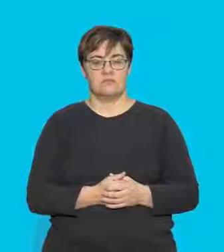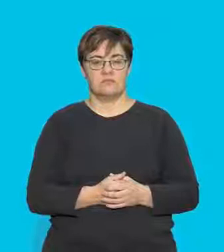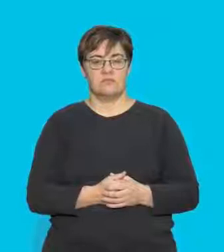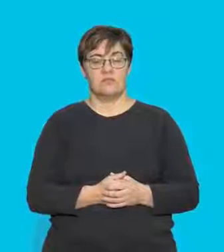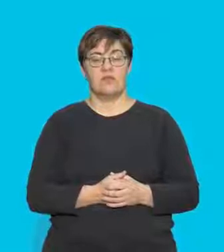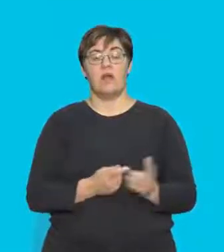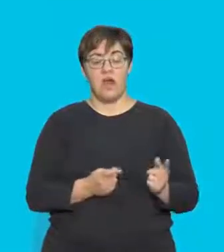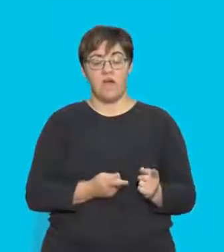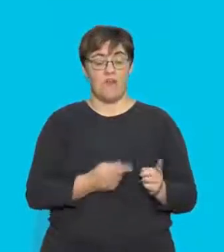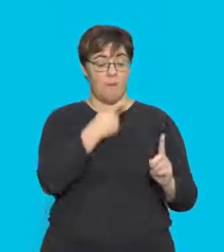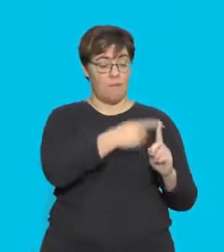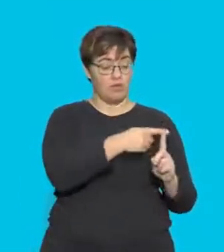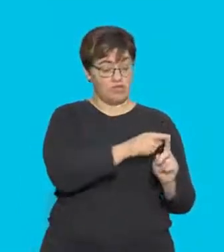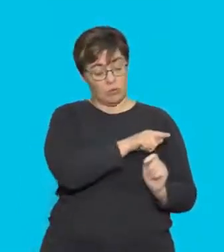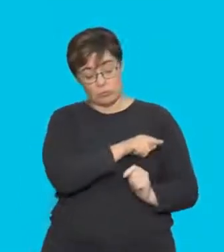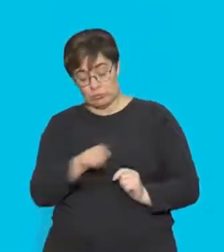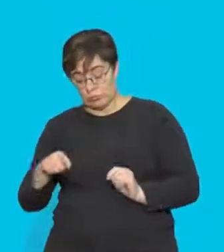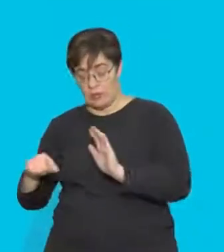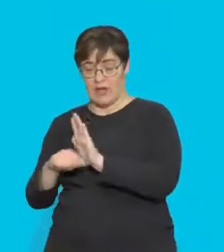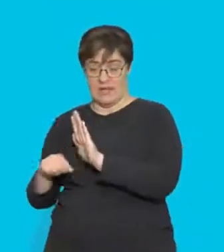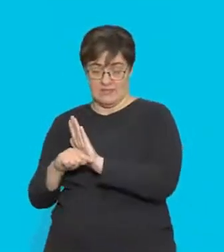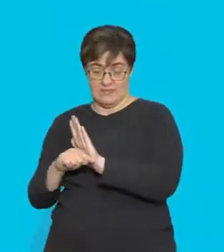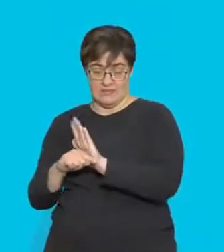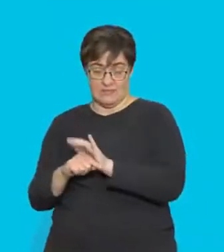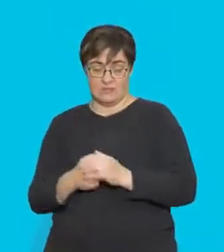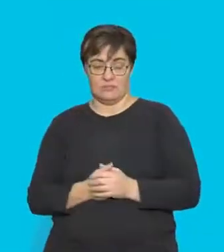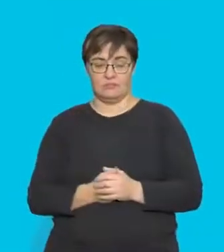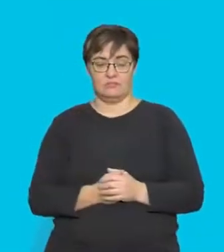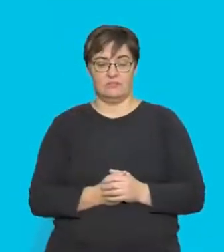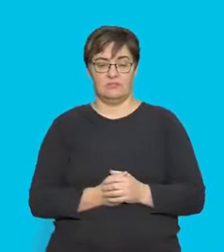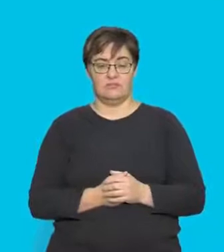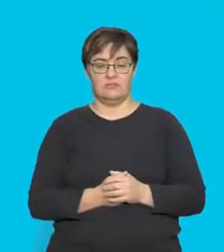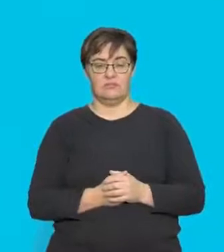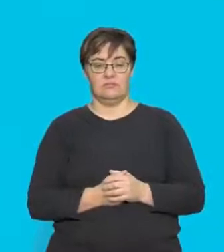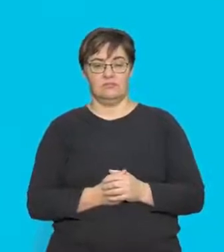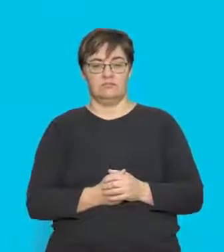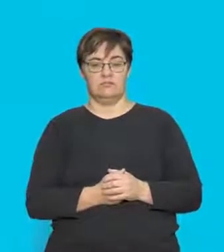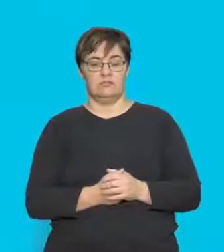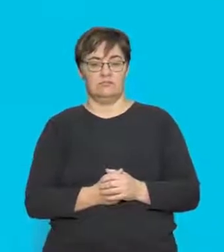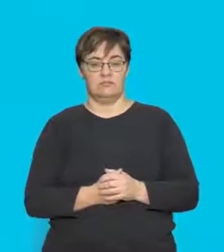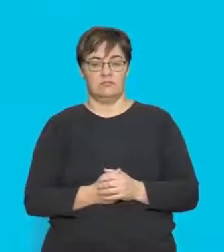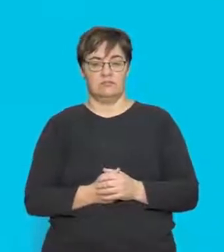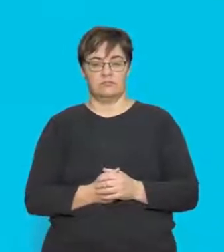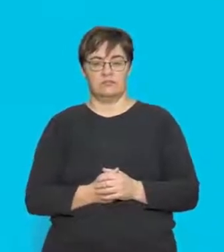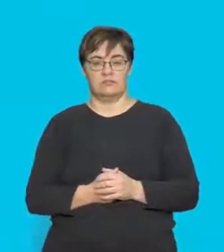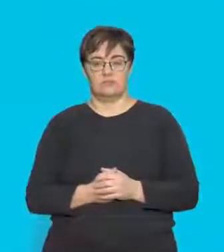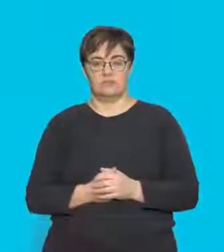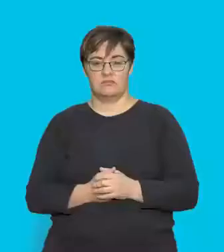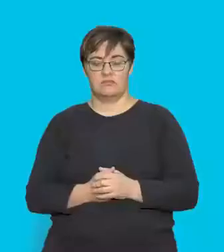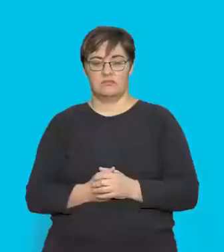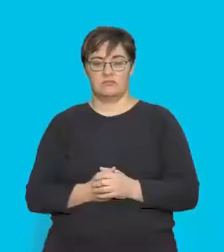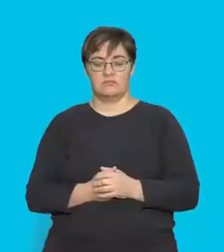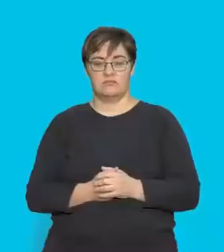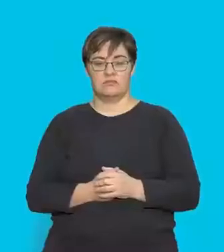the direction of the current is conventional current. It's from the positive terminal to the negative terminal. We